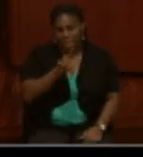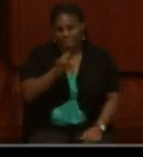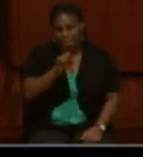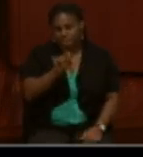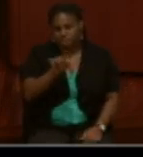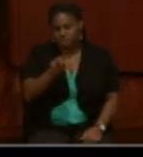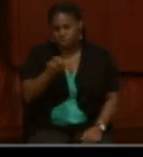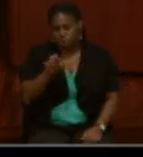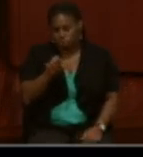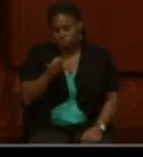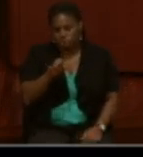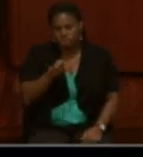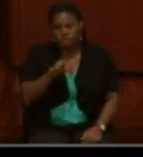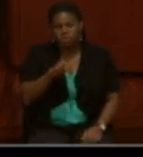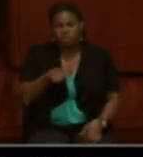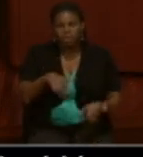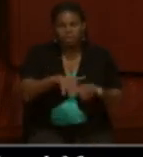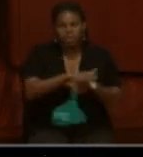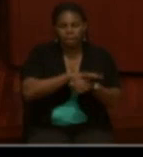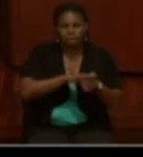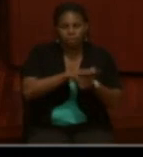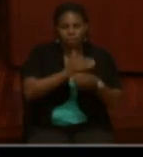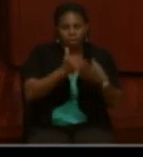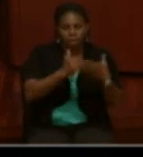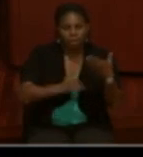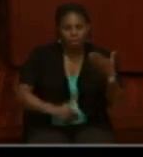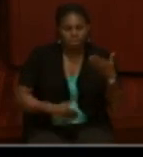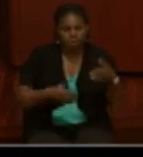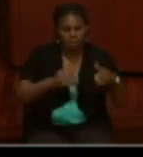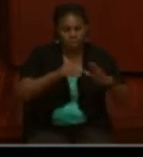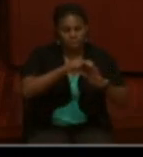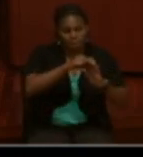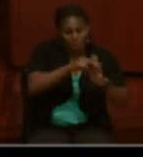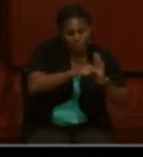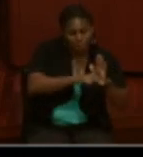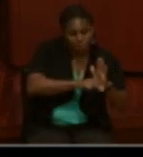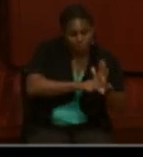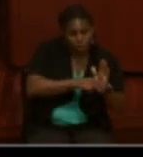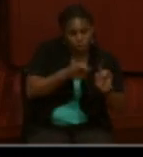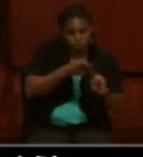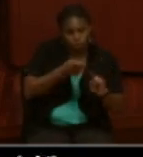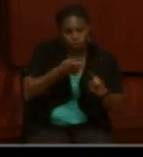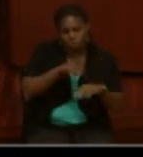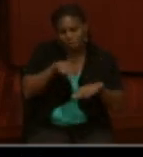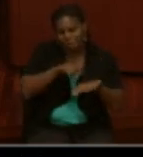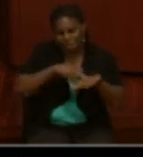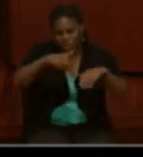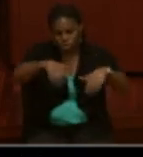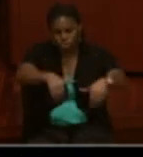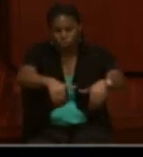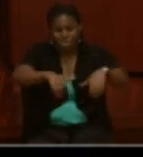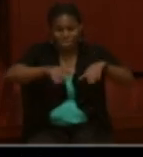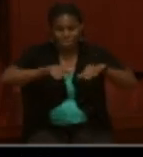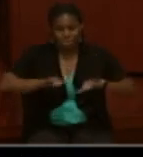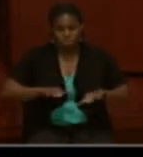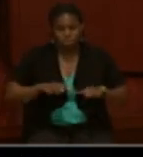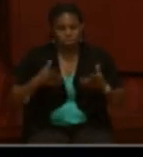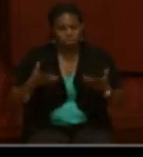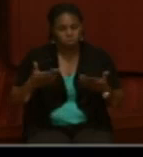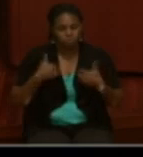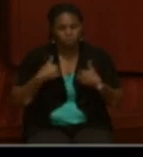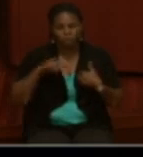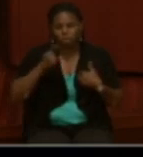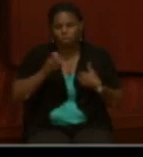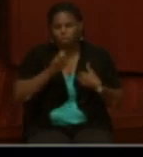And here we have listed burial registers of national cemeteries which do contain U.S. colored